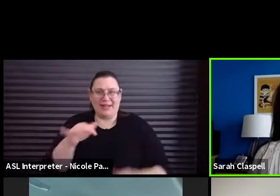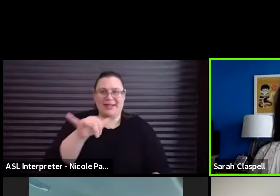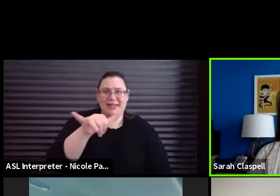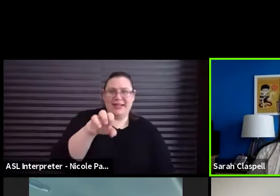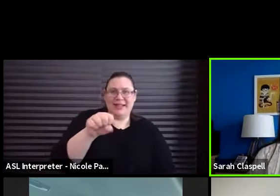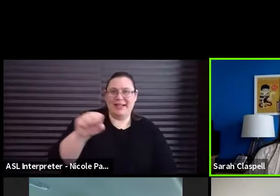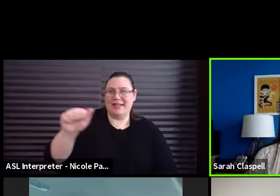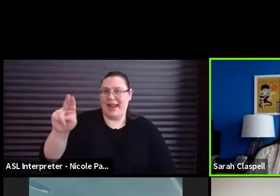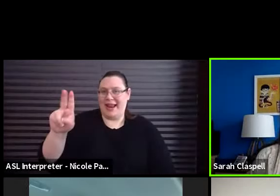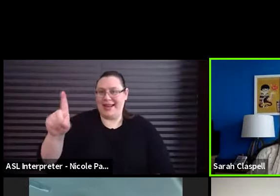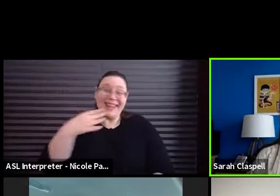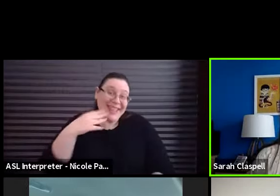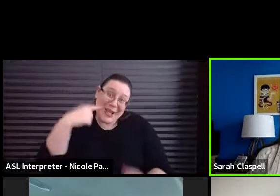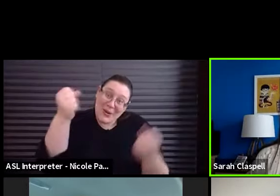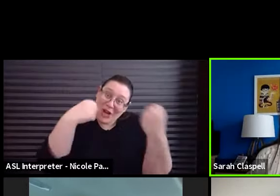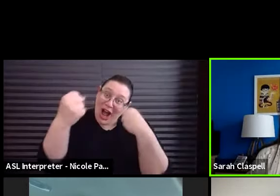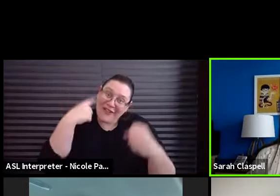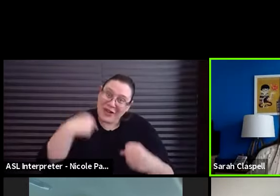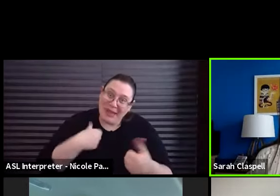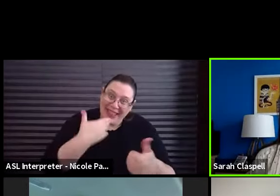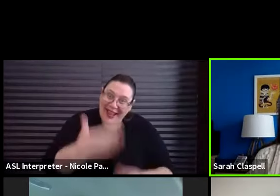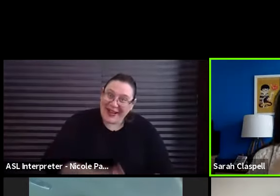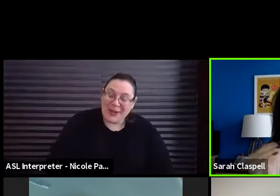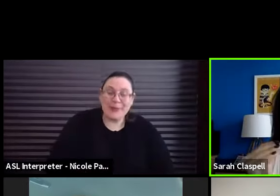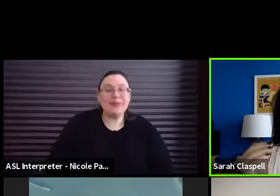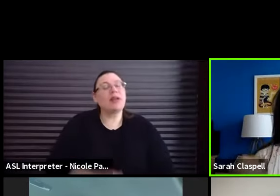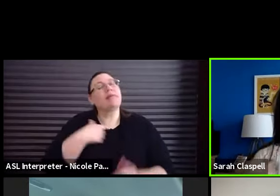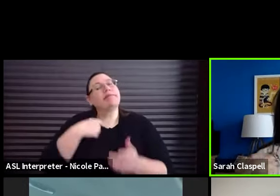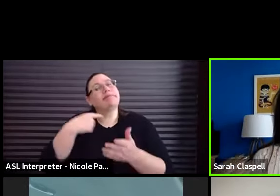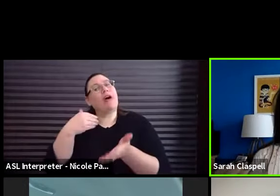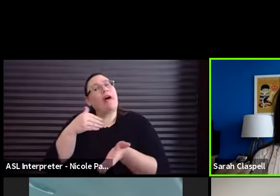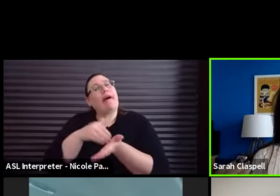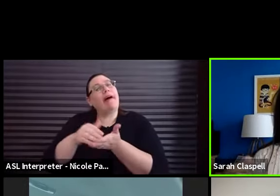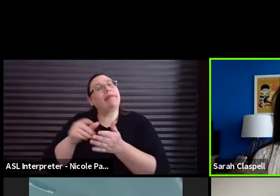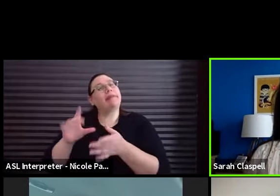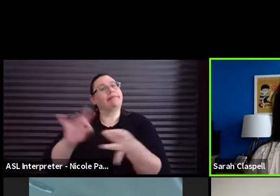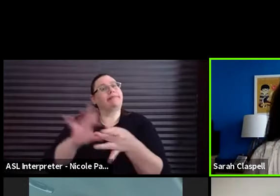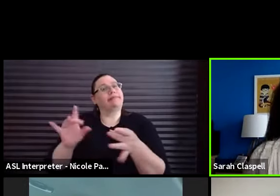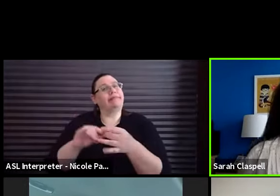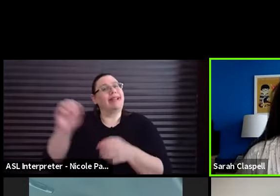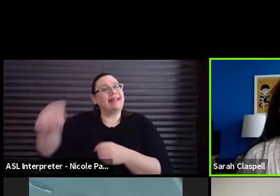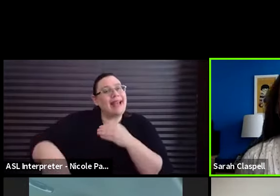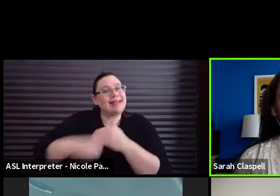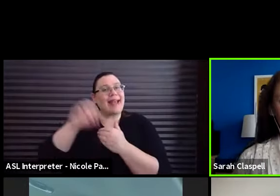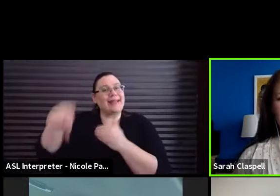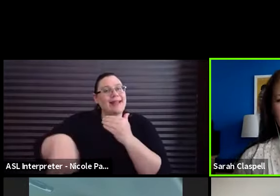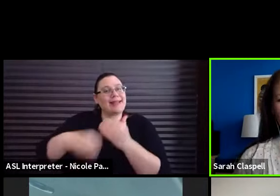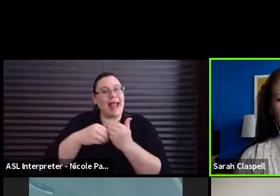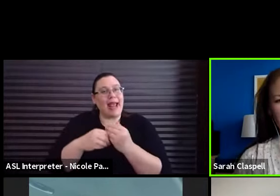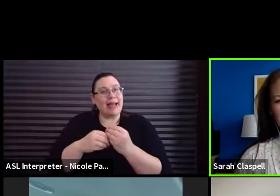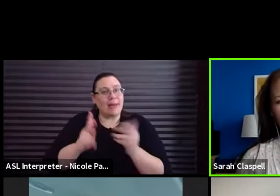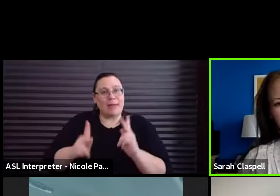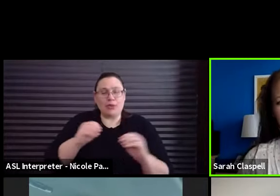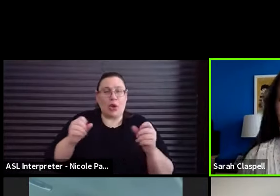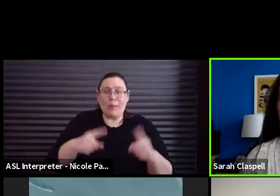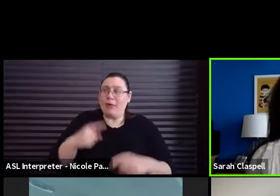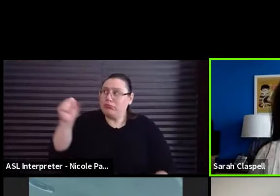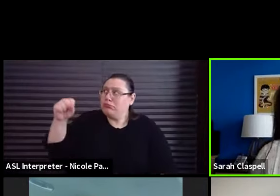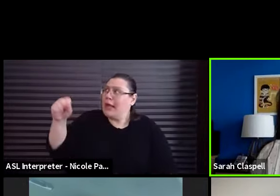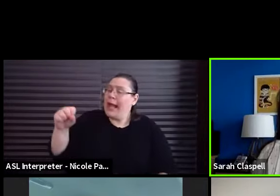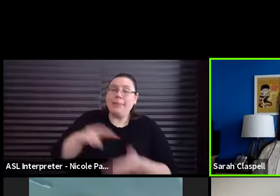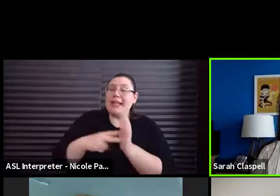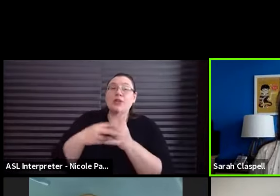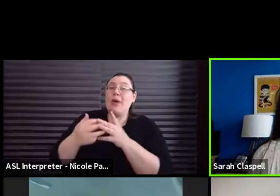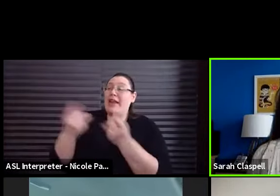nods. We talk a lot about yes and, and I feel like people who don't do improv are like, yeah, I've heard of yes and you just say yes to everything.